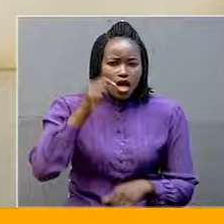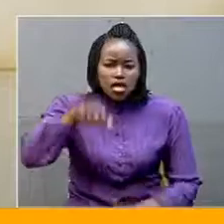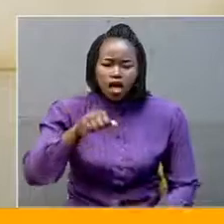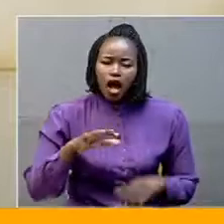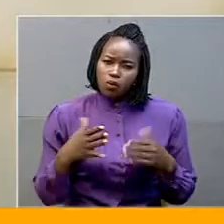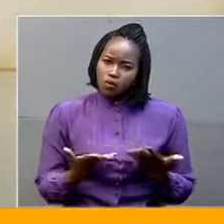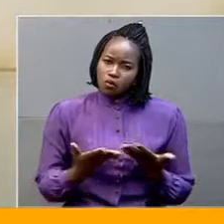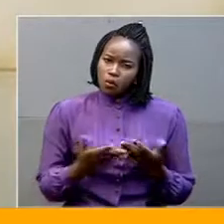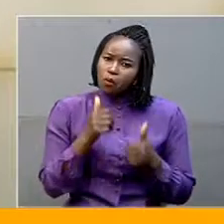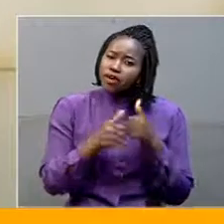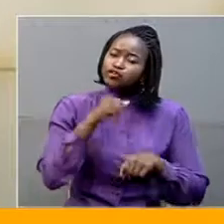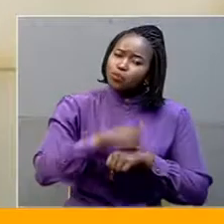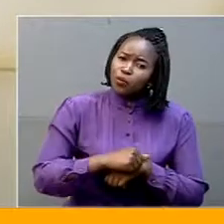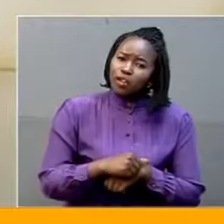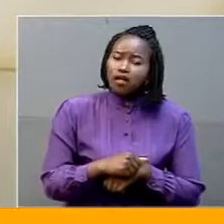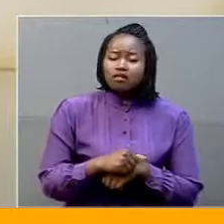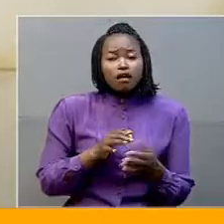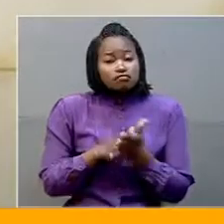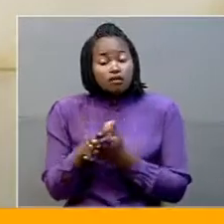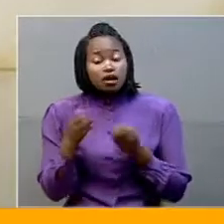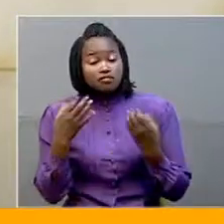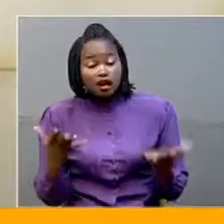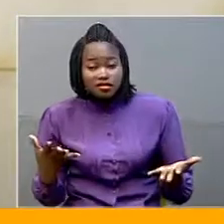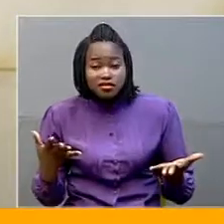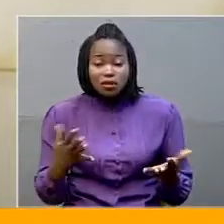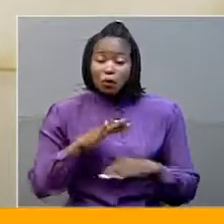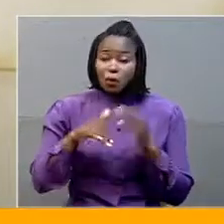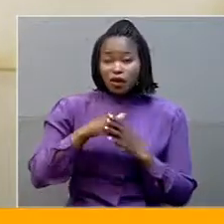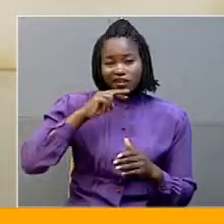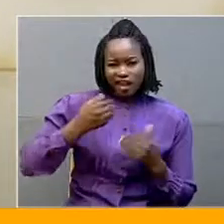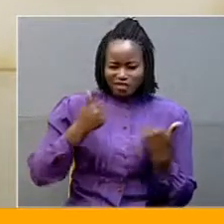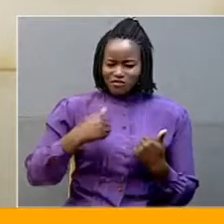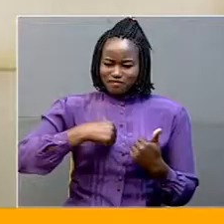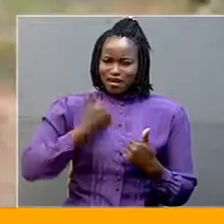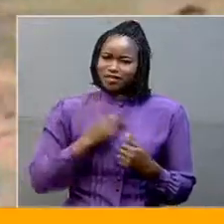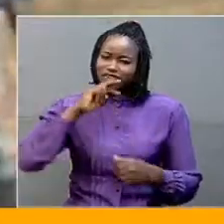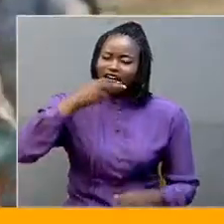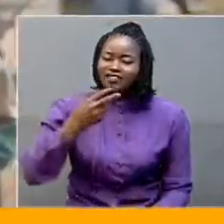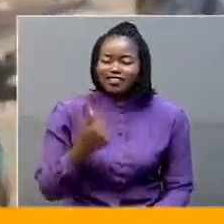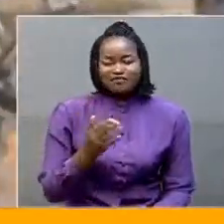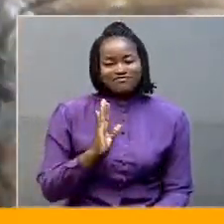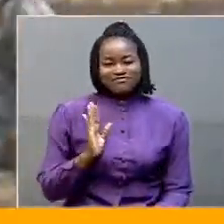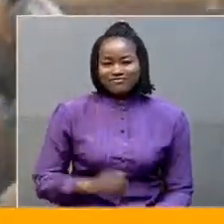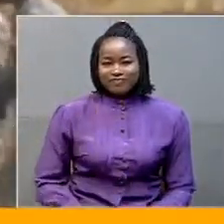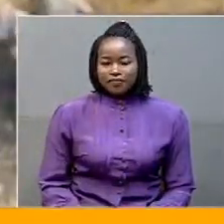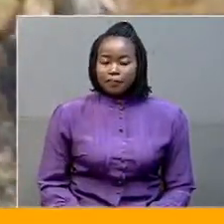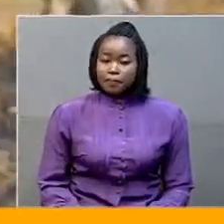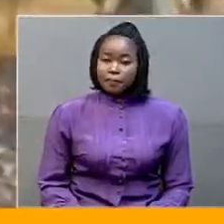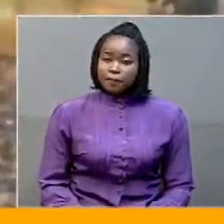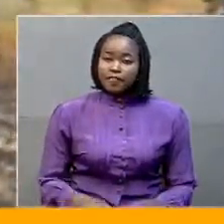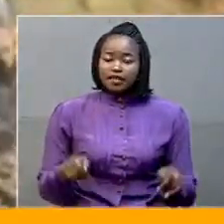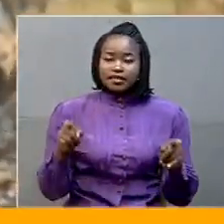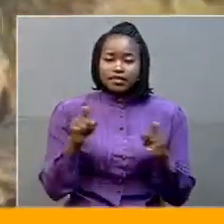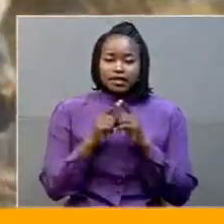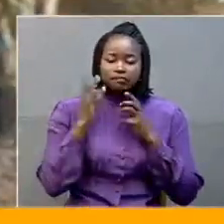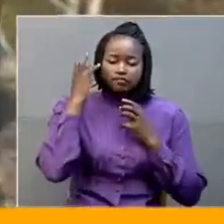Which school is it? How much does it cost? Those answers I cannot find in. It is mind-boggling that